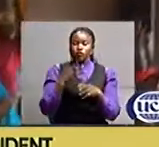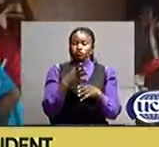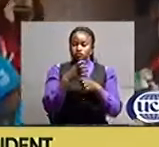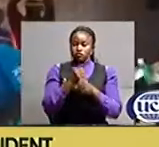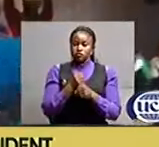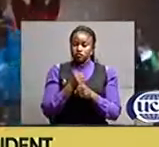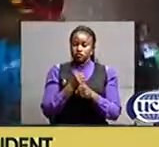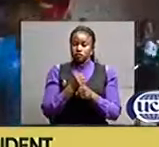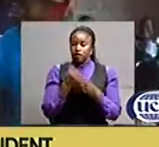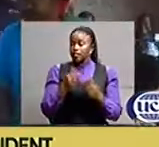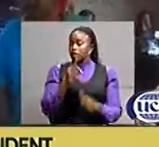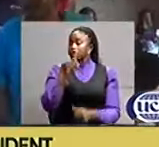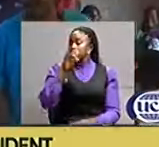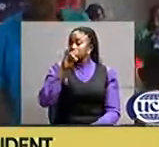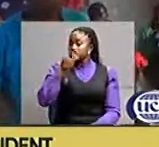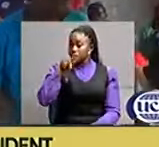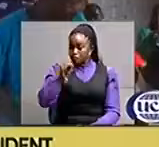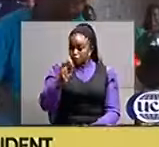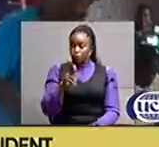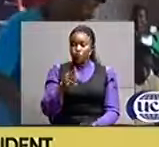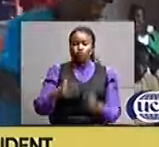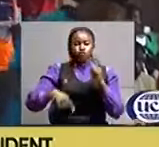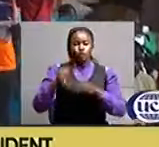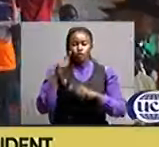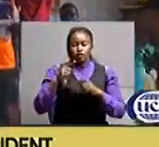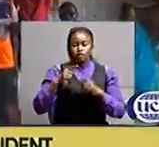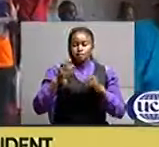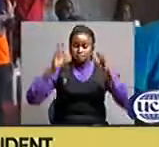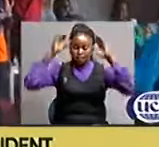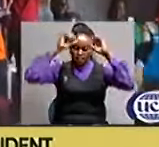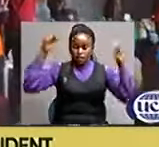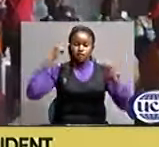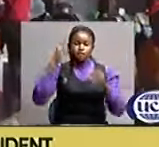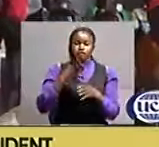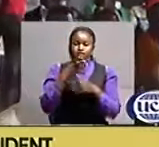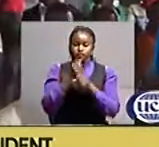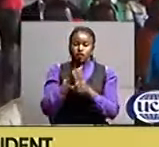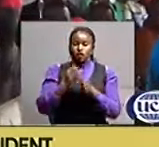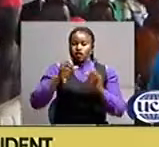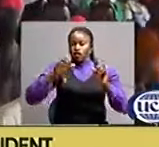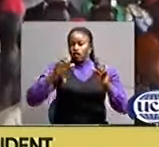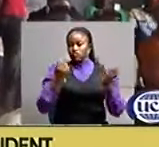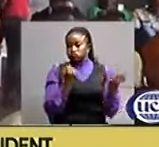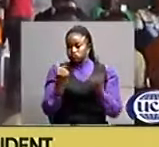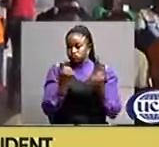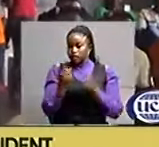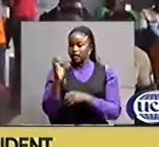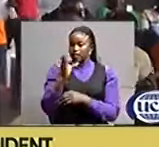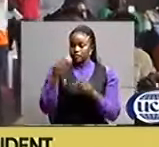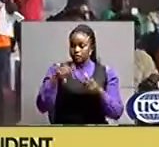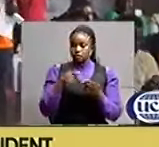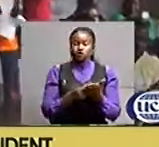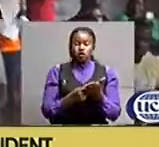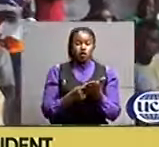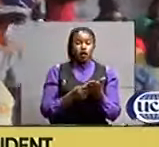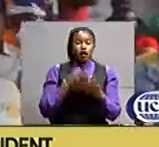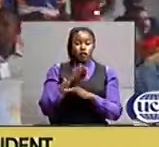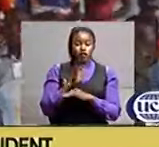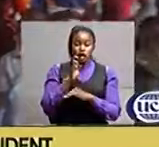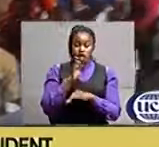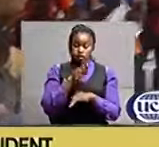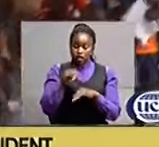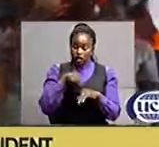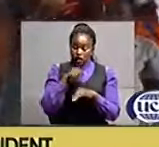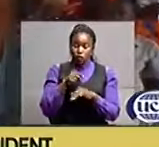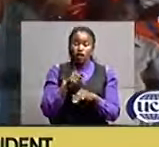dipuru paredia has won presidency for federation of motorsport clubs in uganda this after an eight hour